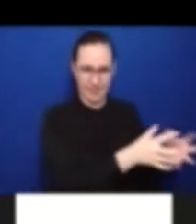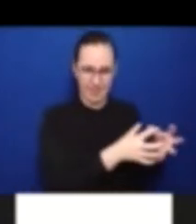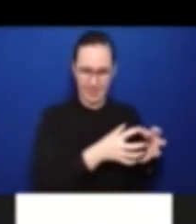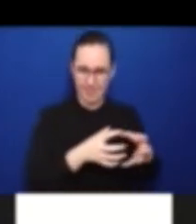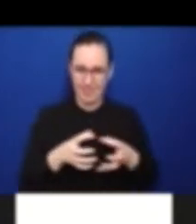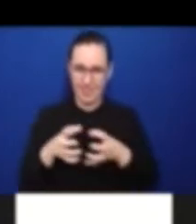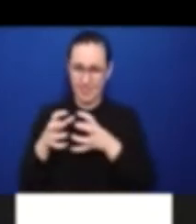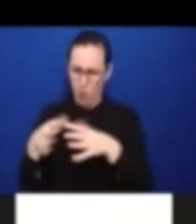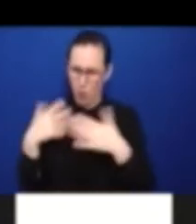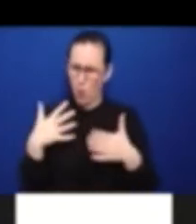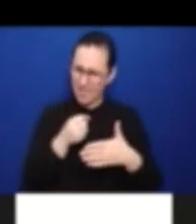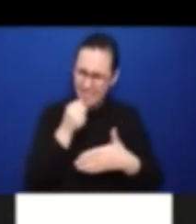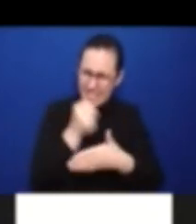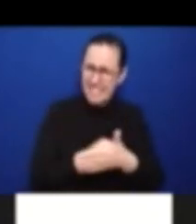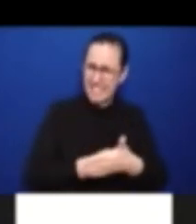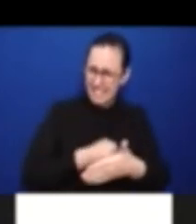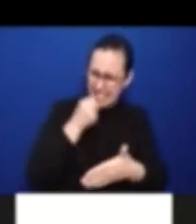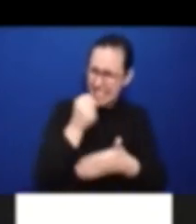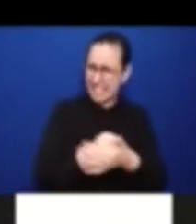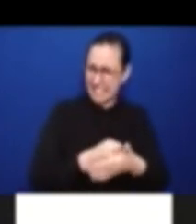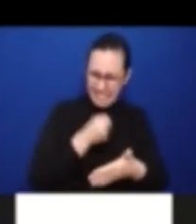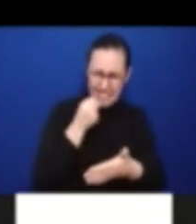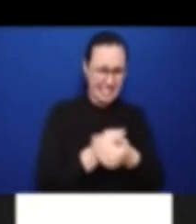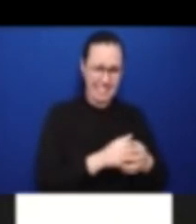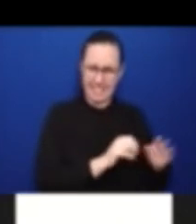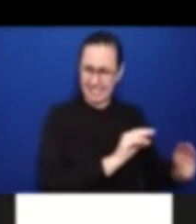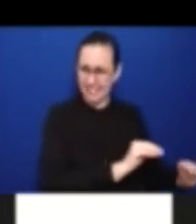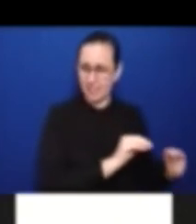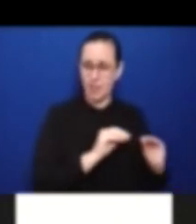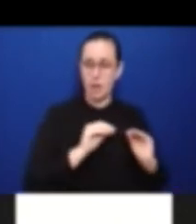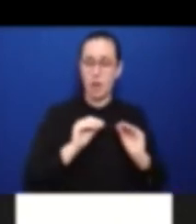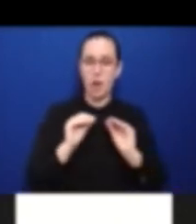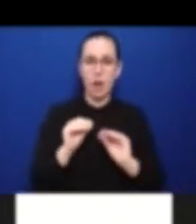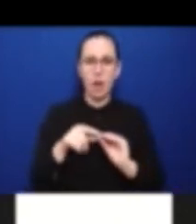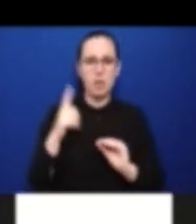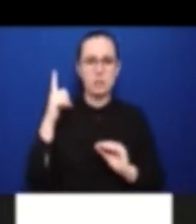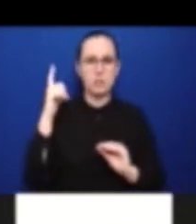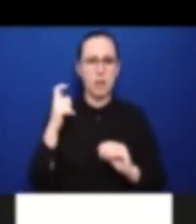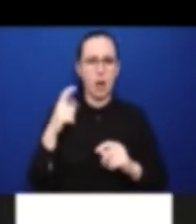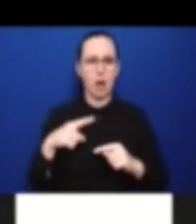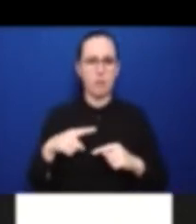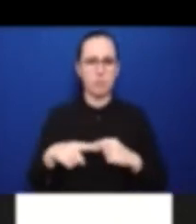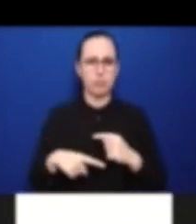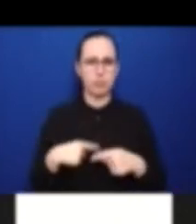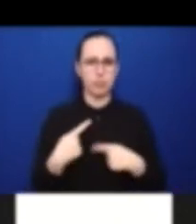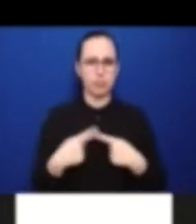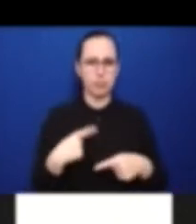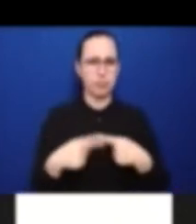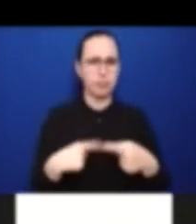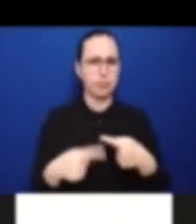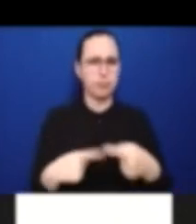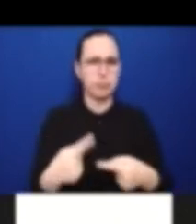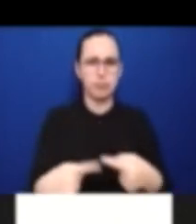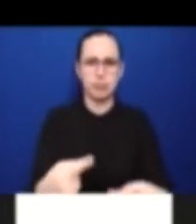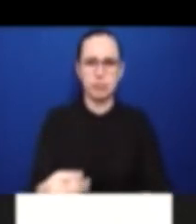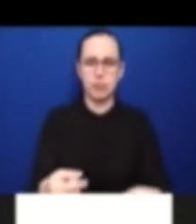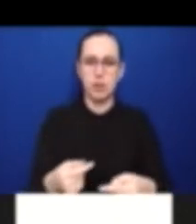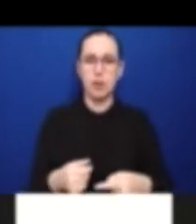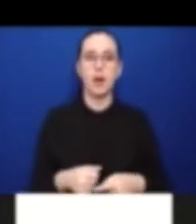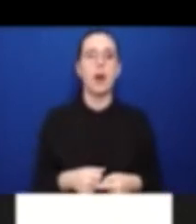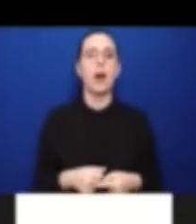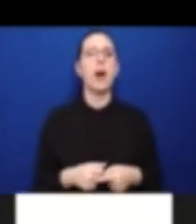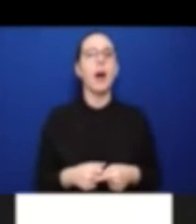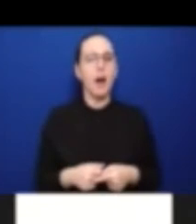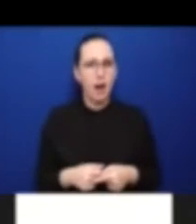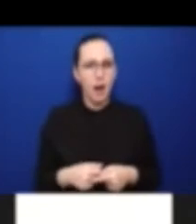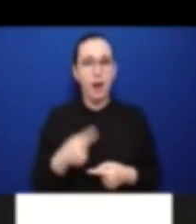ball rolling. And then we started to see the disabled people's organizations coming to the